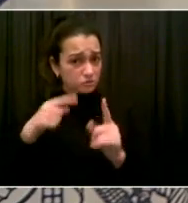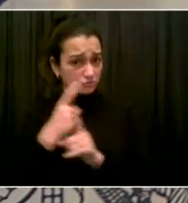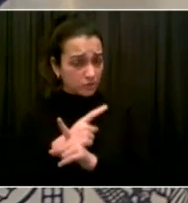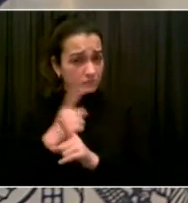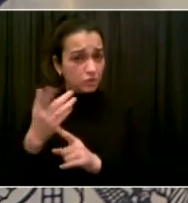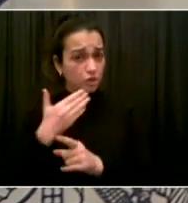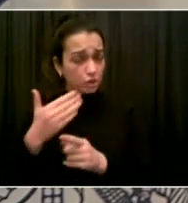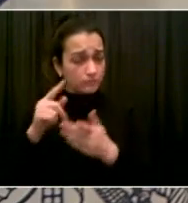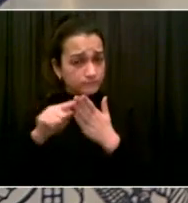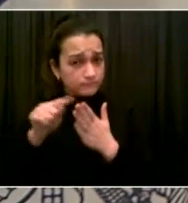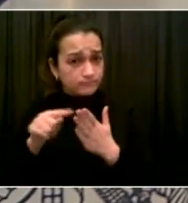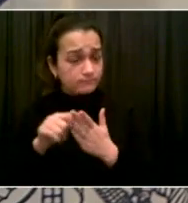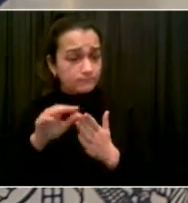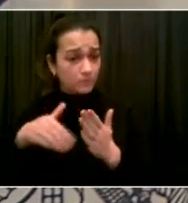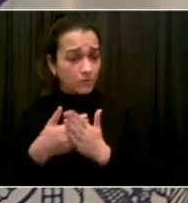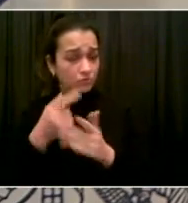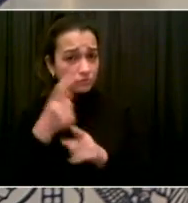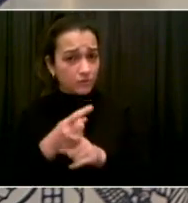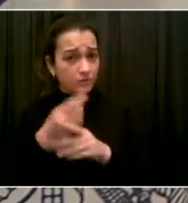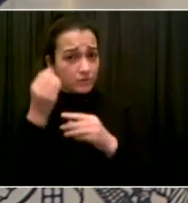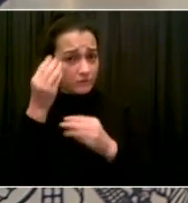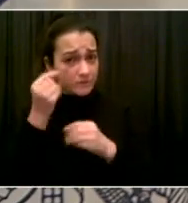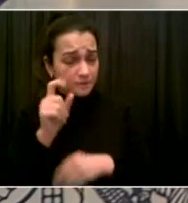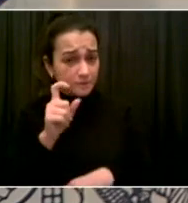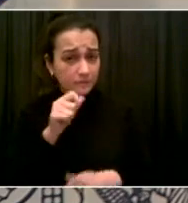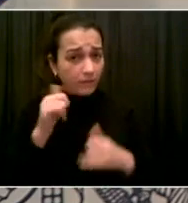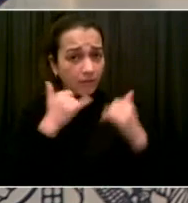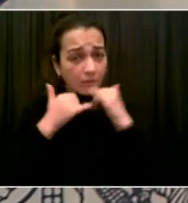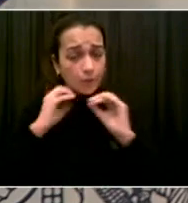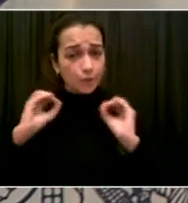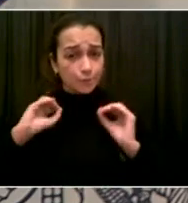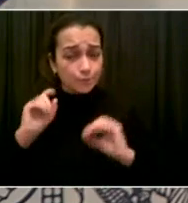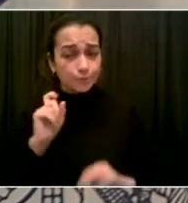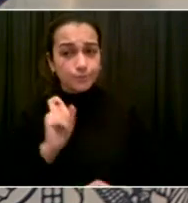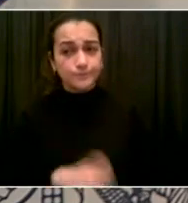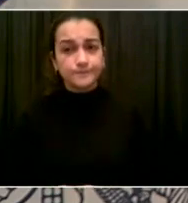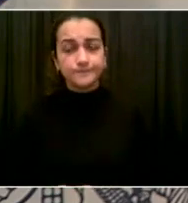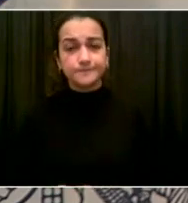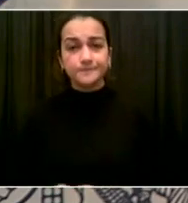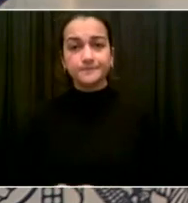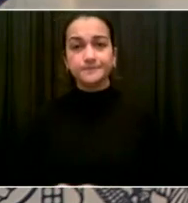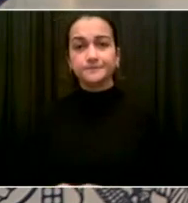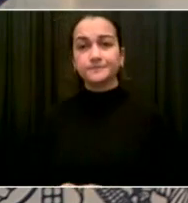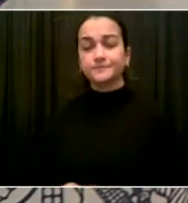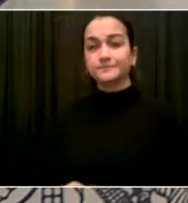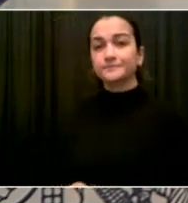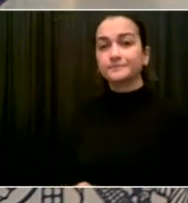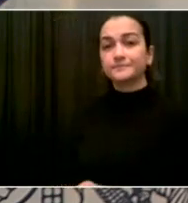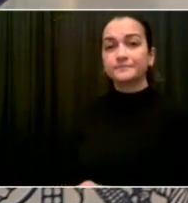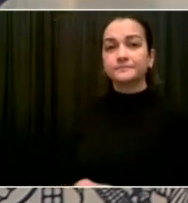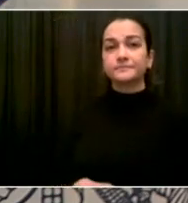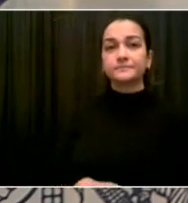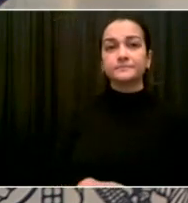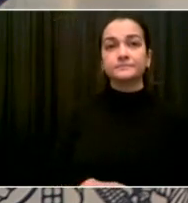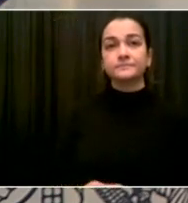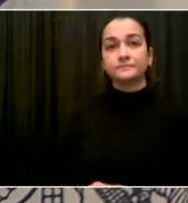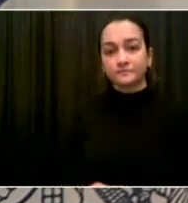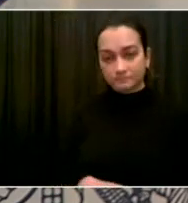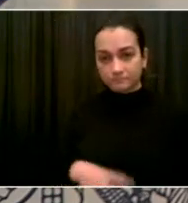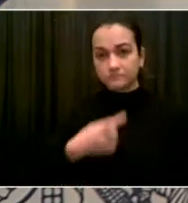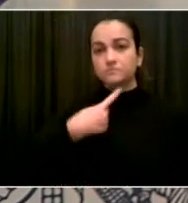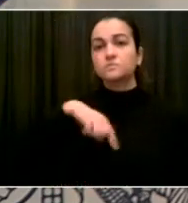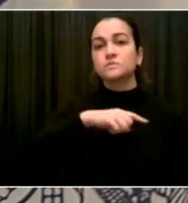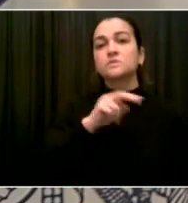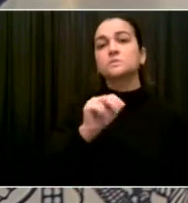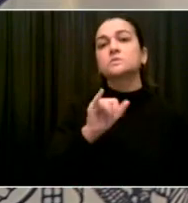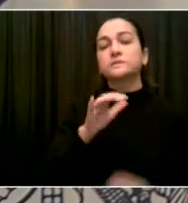In terms of the companies that we do our vendor going relationships with? I'll start with Mitch Katz and go to Ted Long as well,